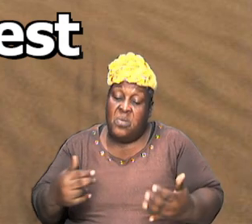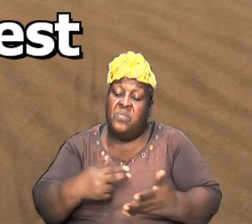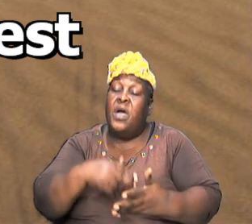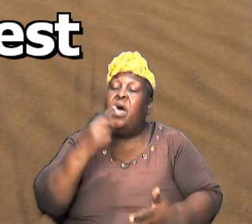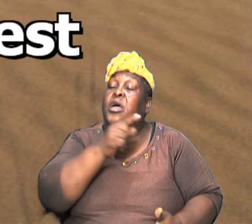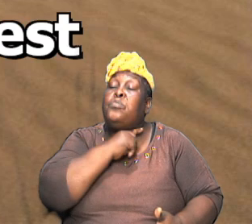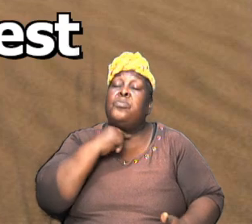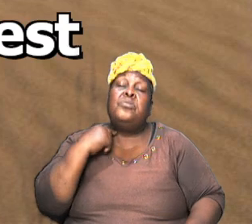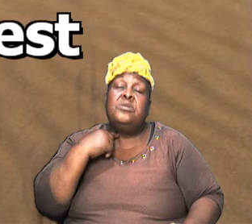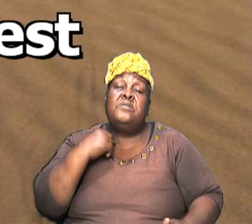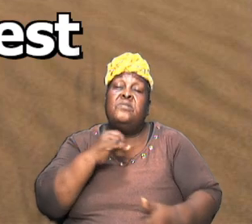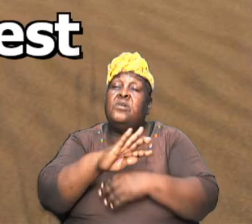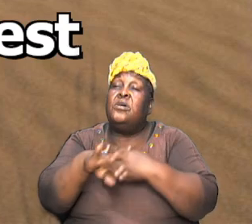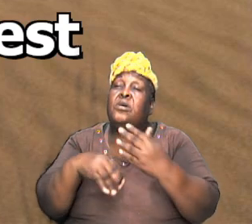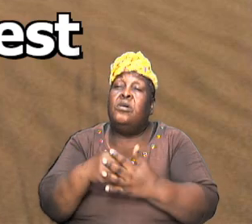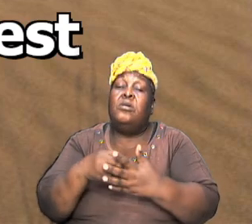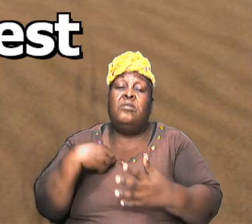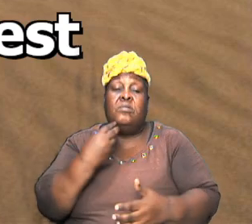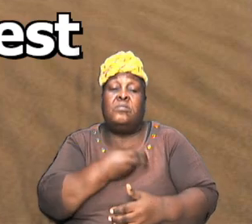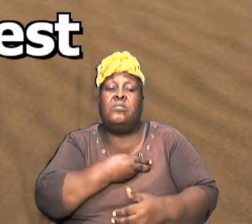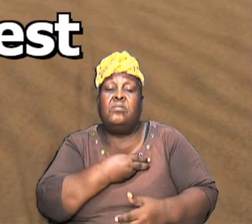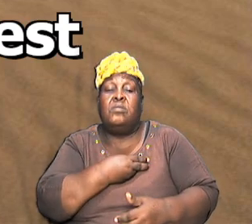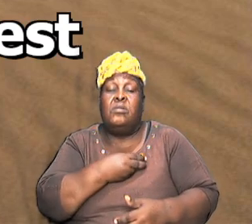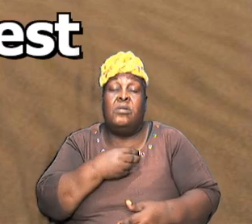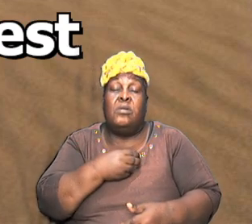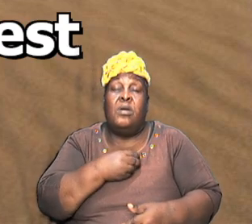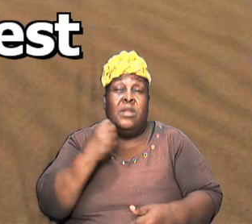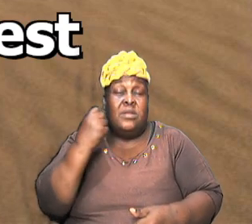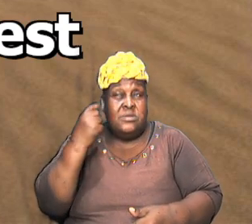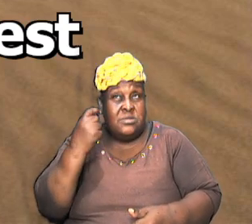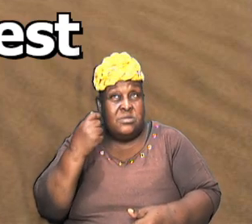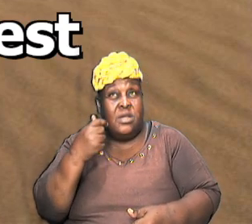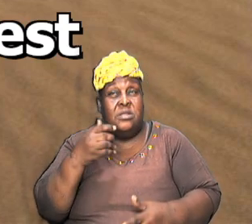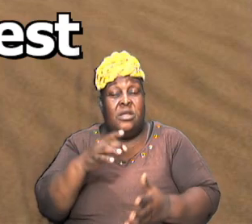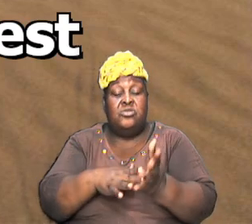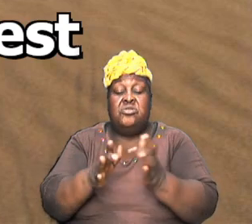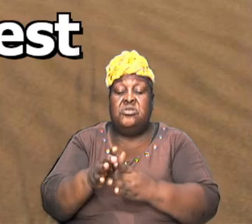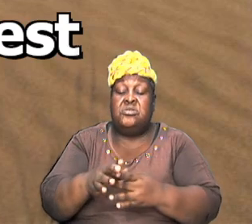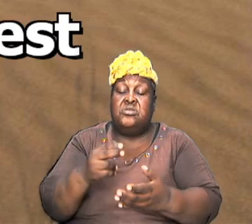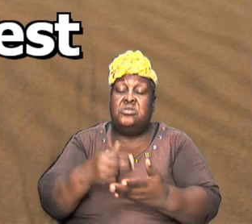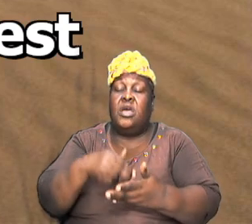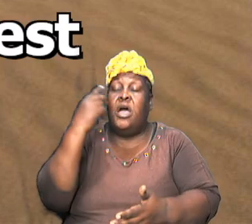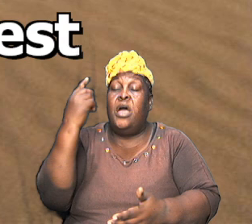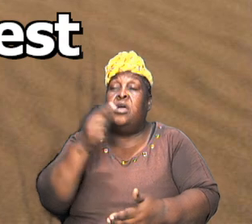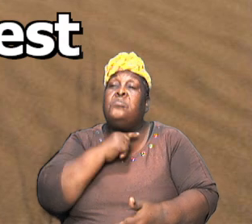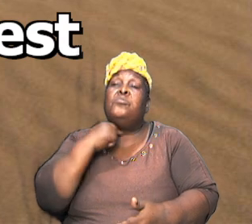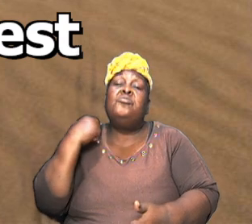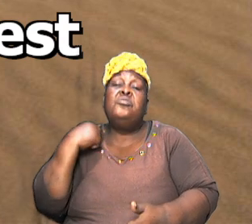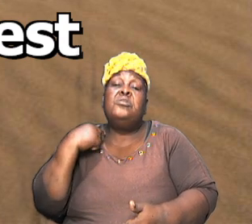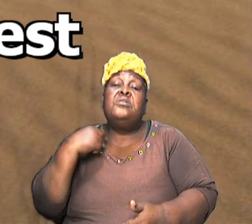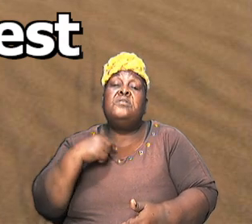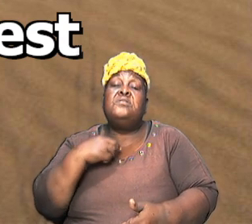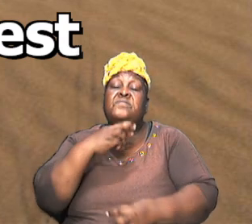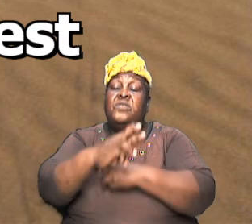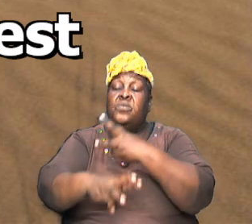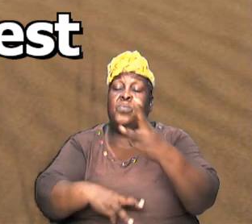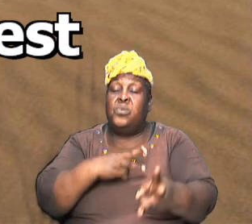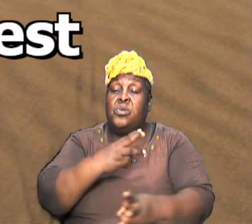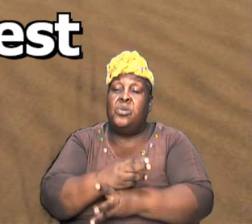do we understand that he is the high priest for the whole world and then also that he is the sacrifice